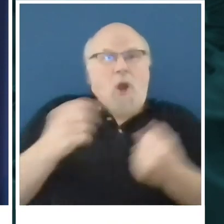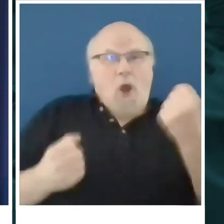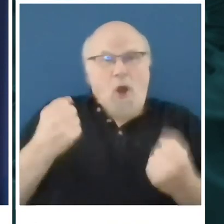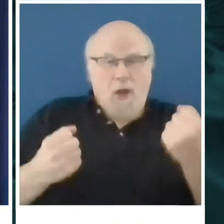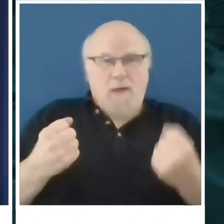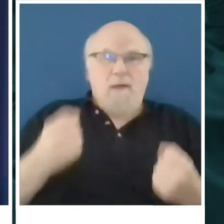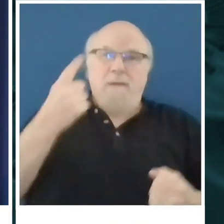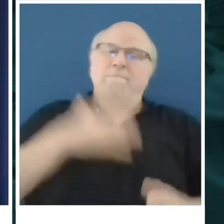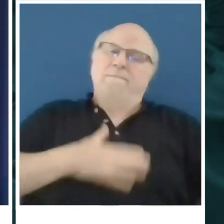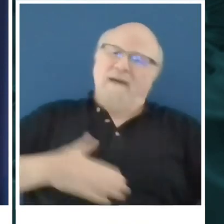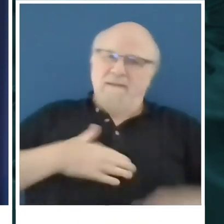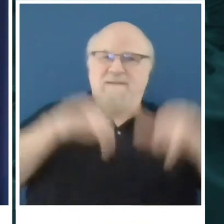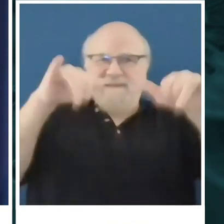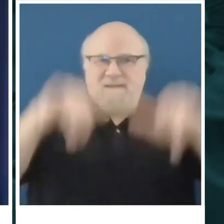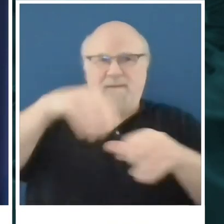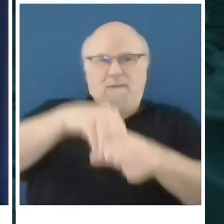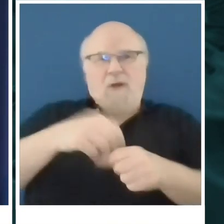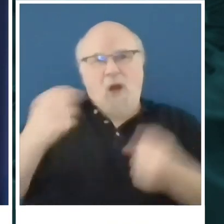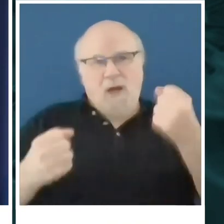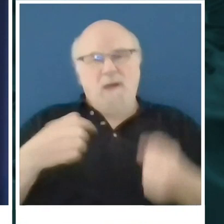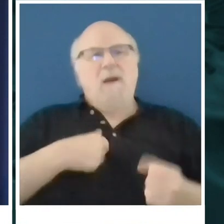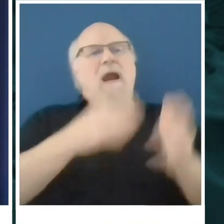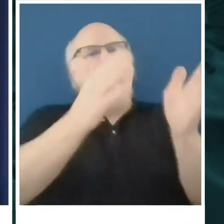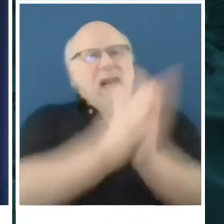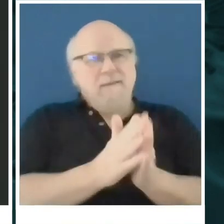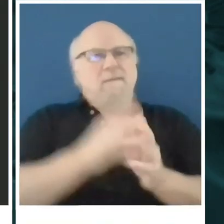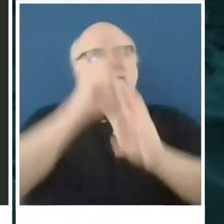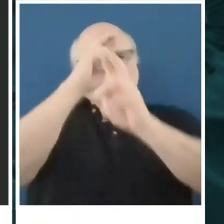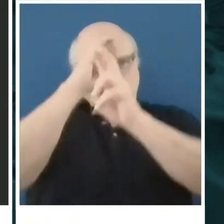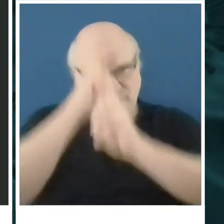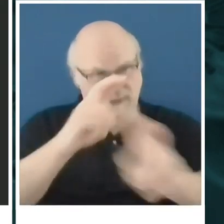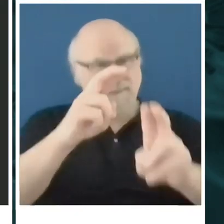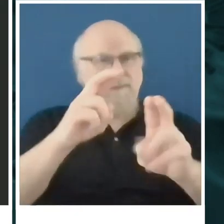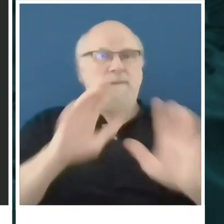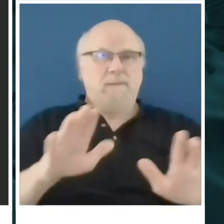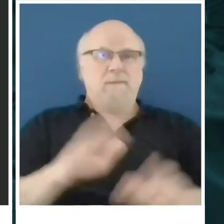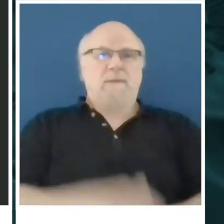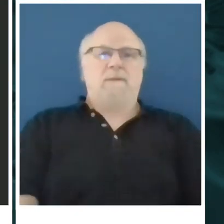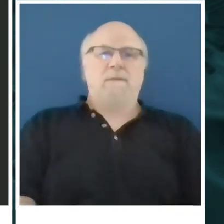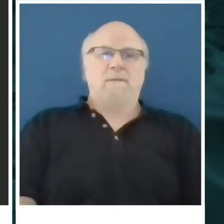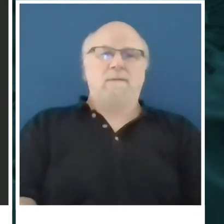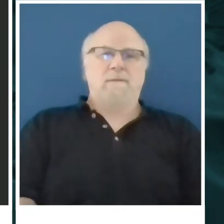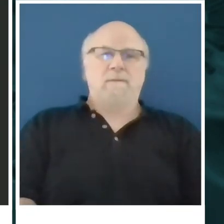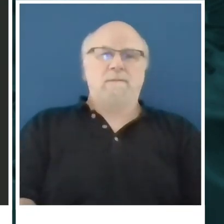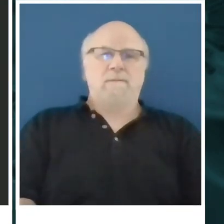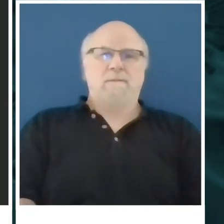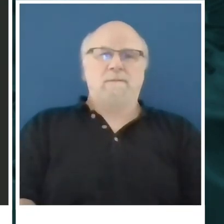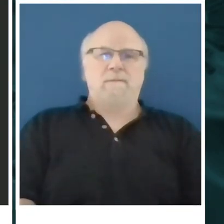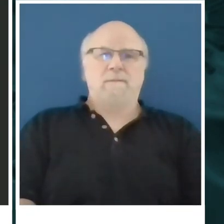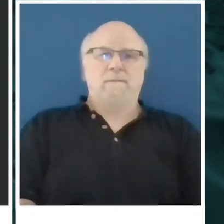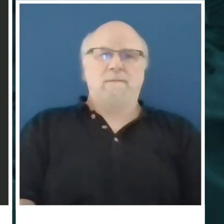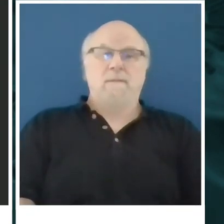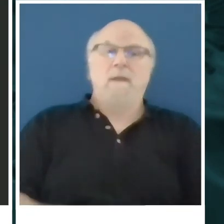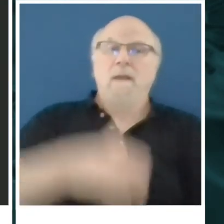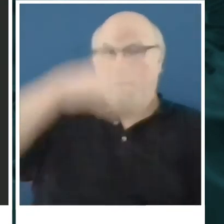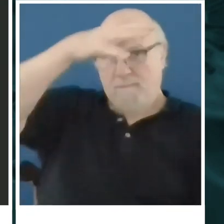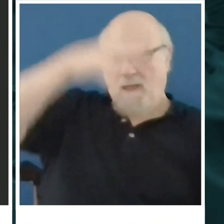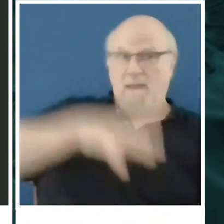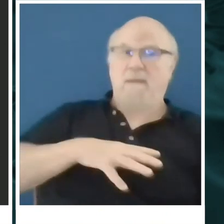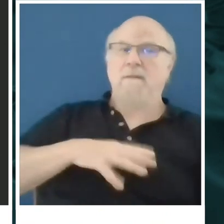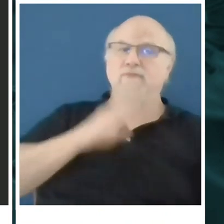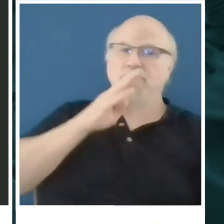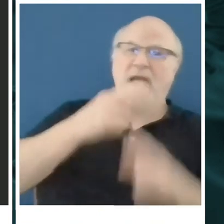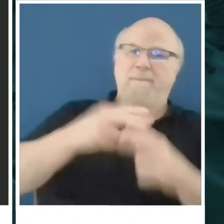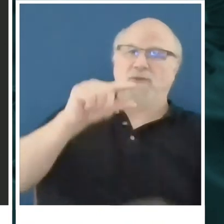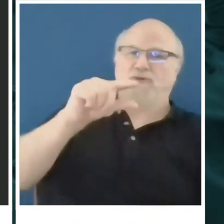respectfully. AG with Florida Politics. Hey, Mayor. Good to talk to you today. I've got a question about tourism